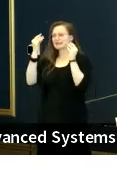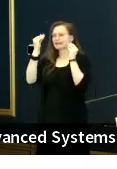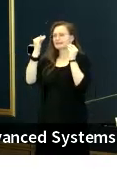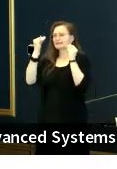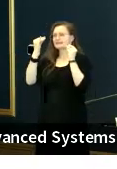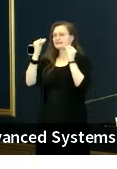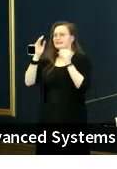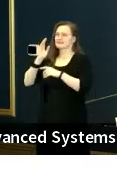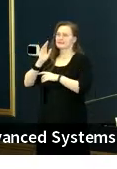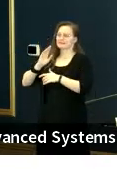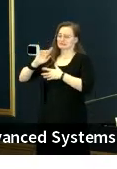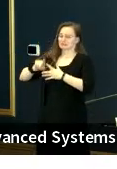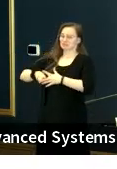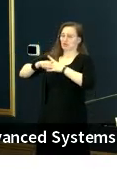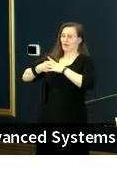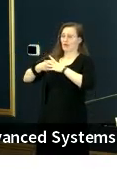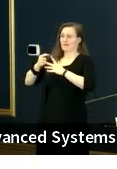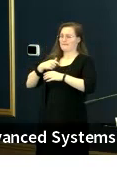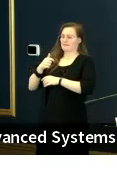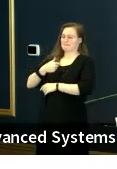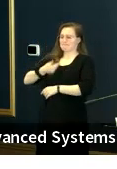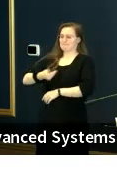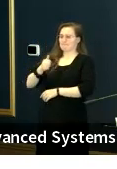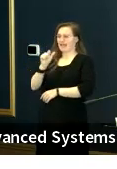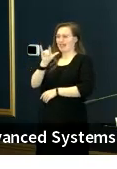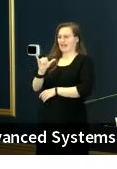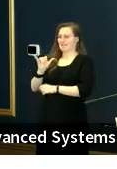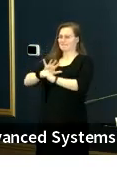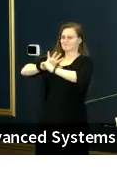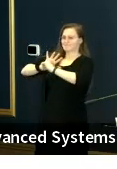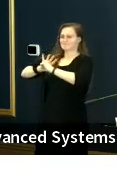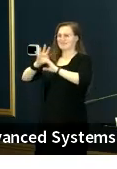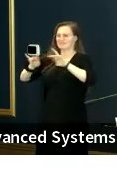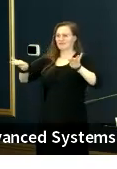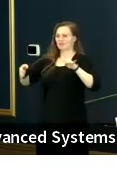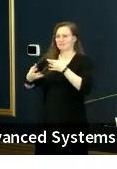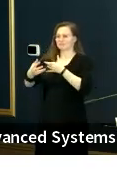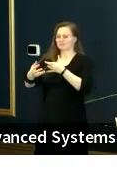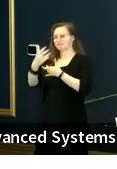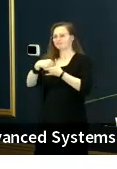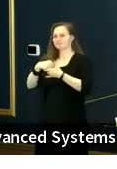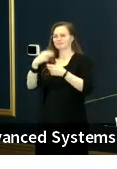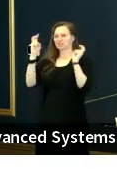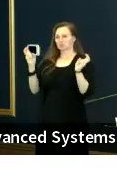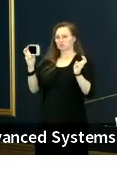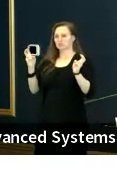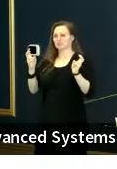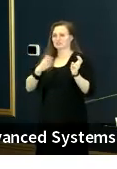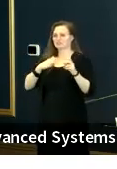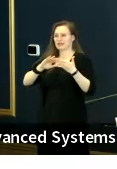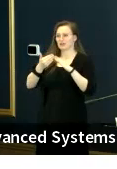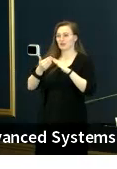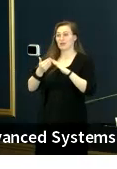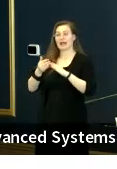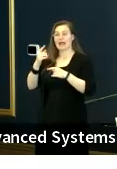advocate for diversability issues in my community as the MLA. And it really goes back to the day I was